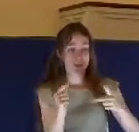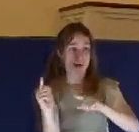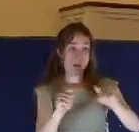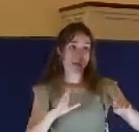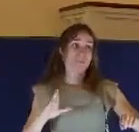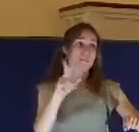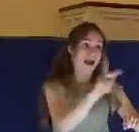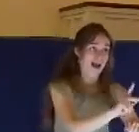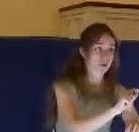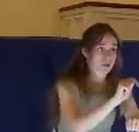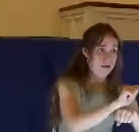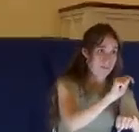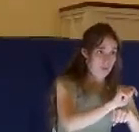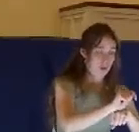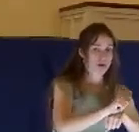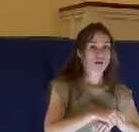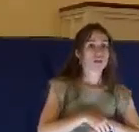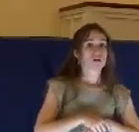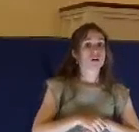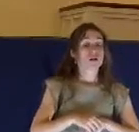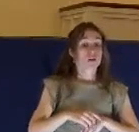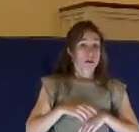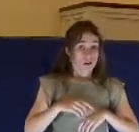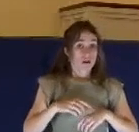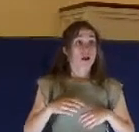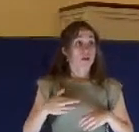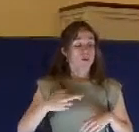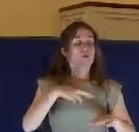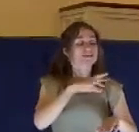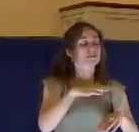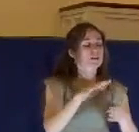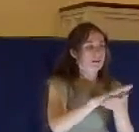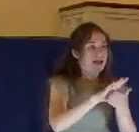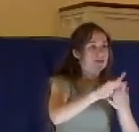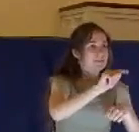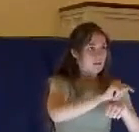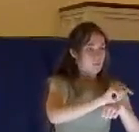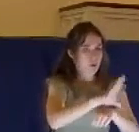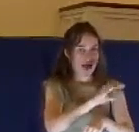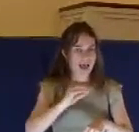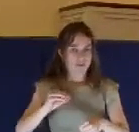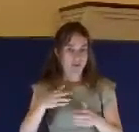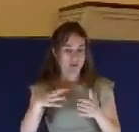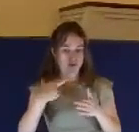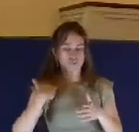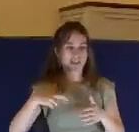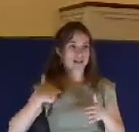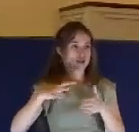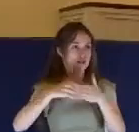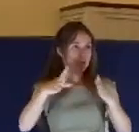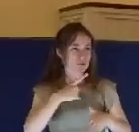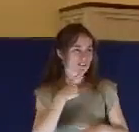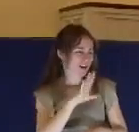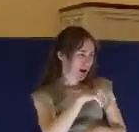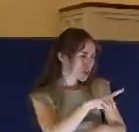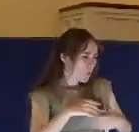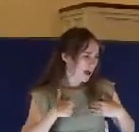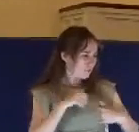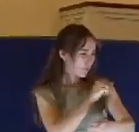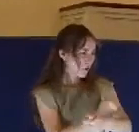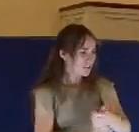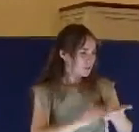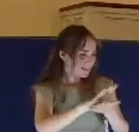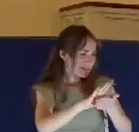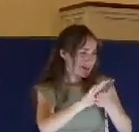leaders said, you know, what authority do have to do these things, cleanse the temple? And Jesus gave three parables to answer that question. And then, with his